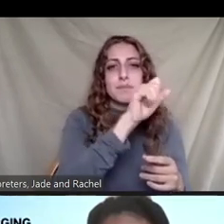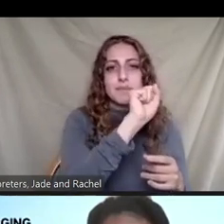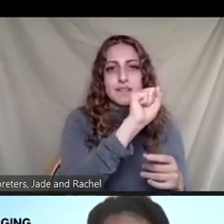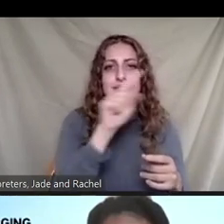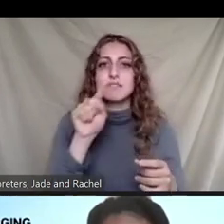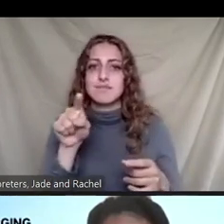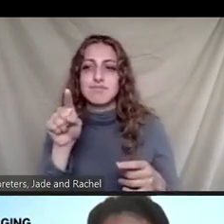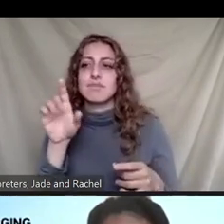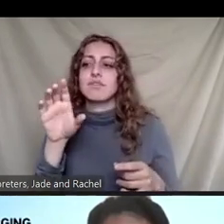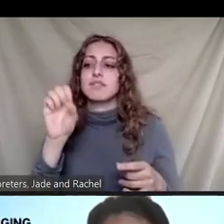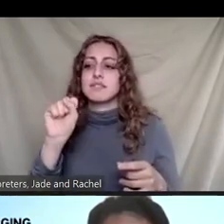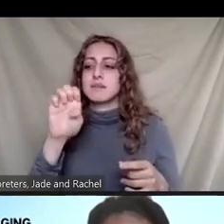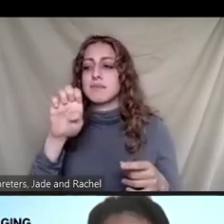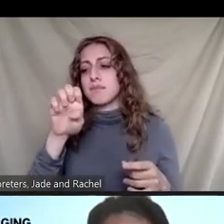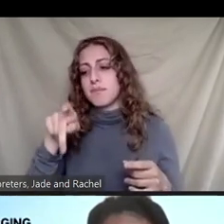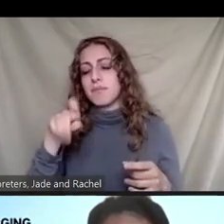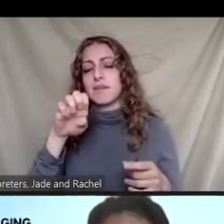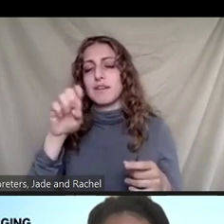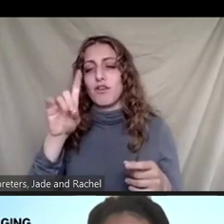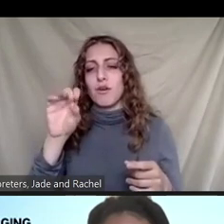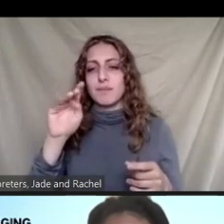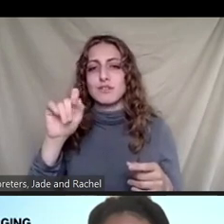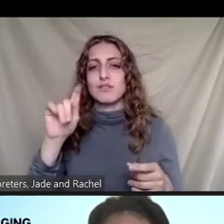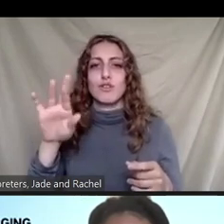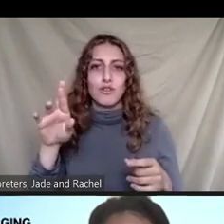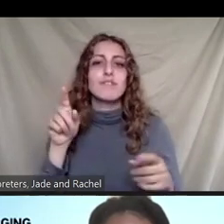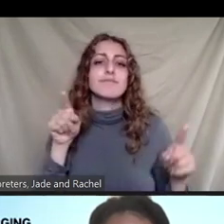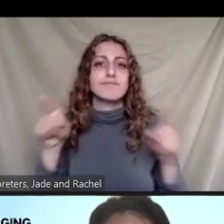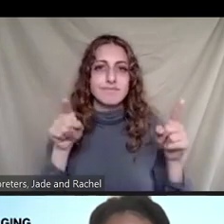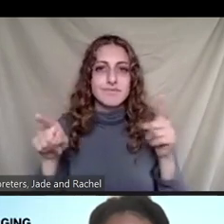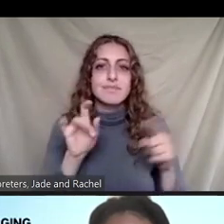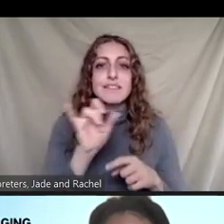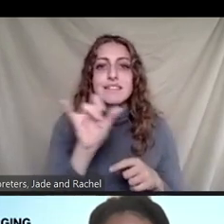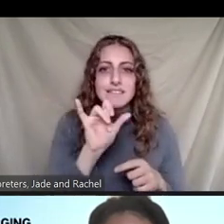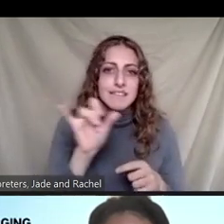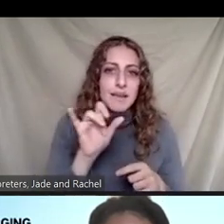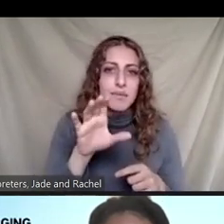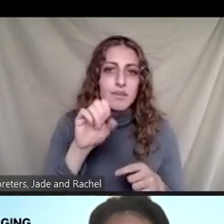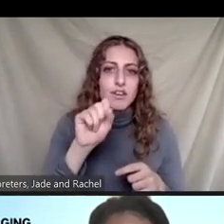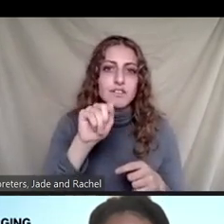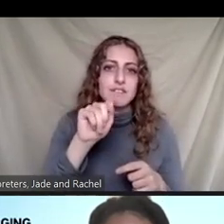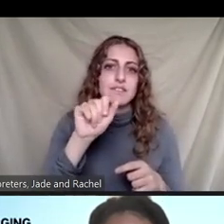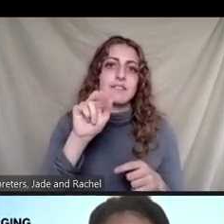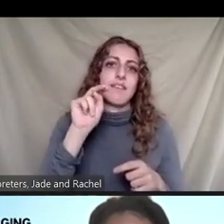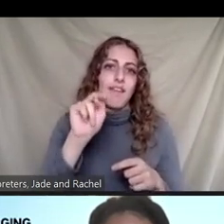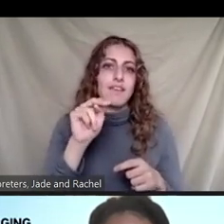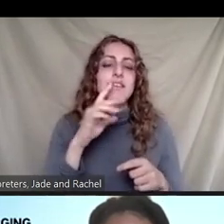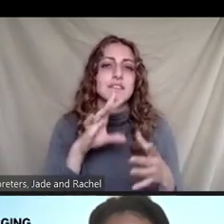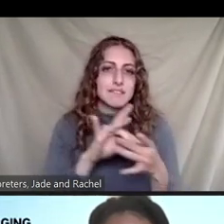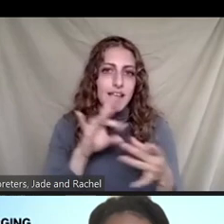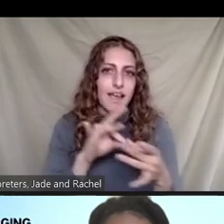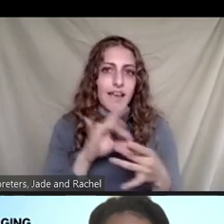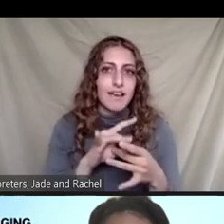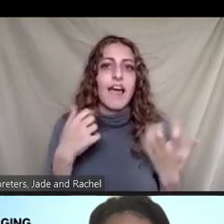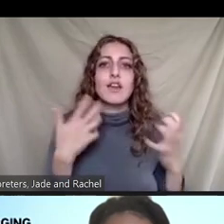Yeah, I think this is exactly what Kosta was saying. So I think, you know, it's, and I don't want to get